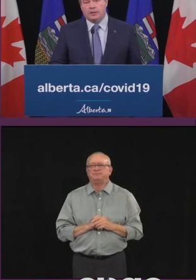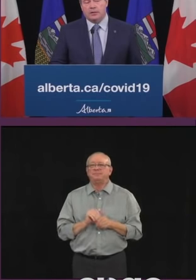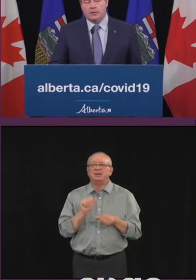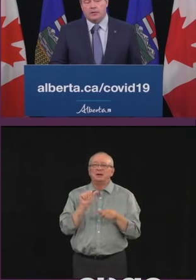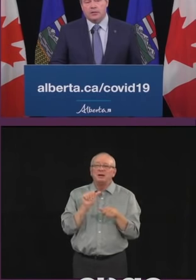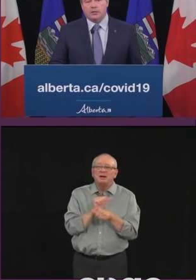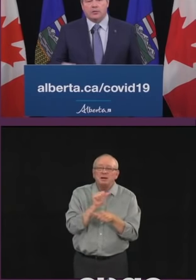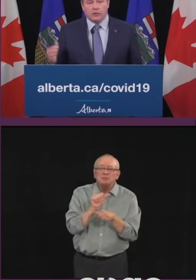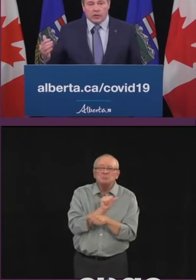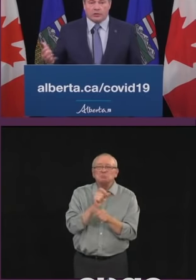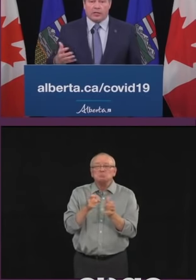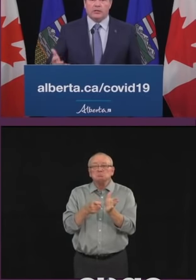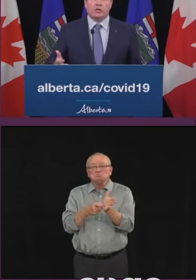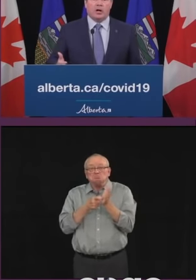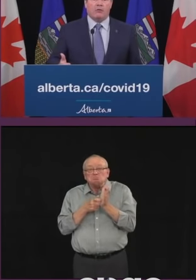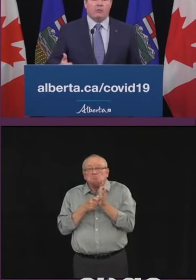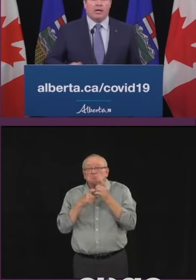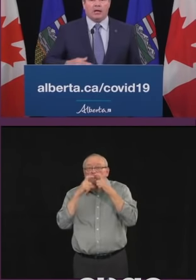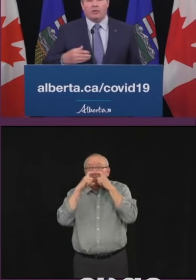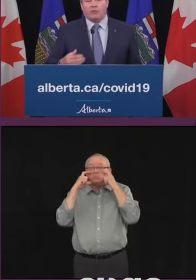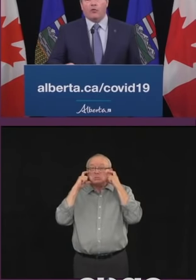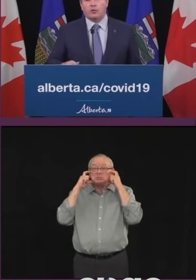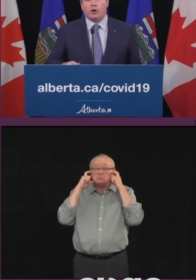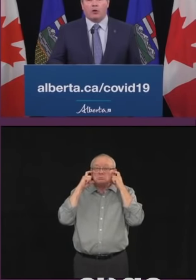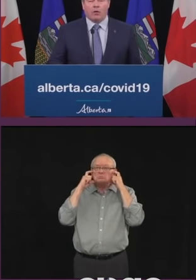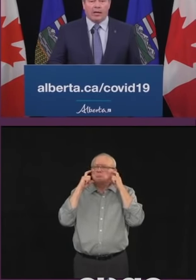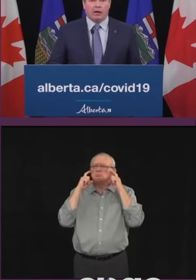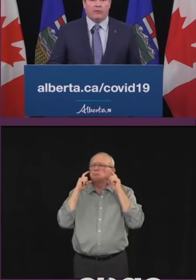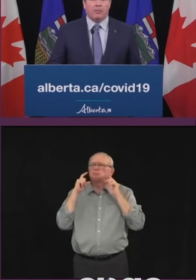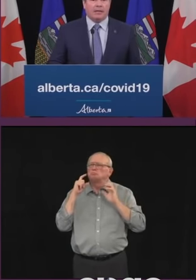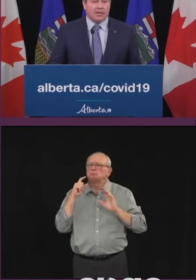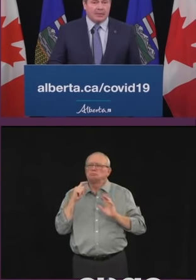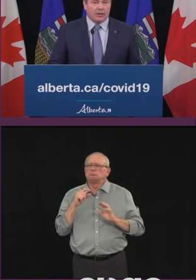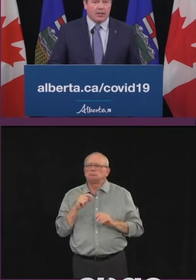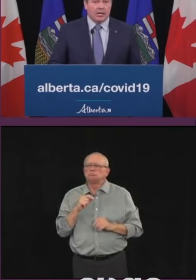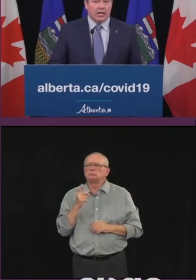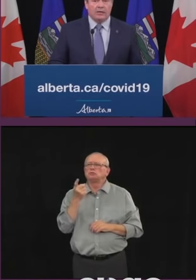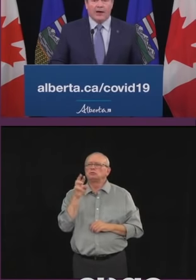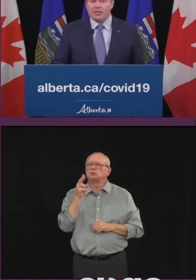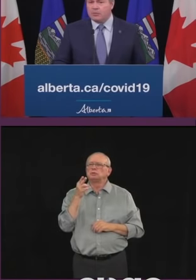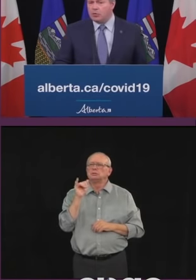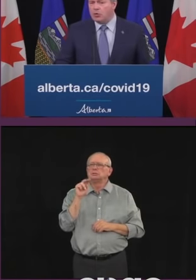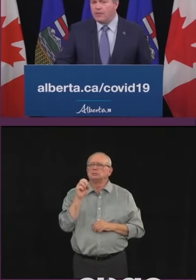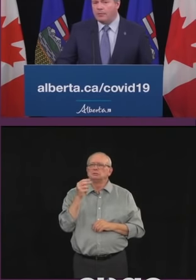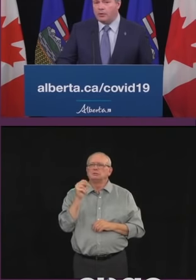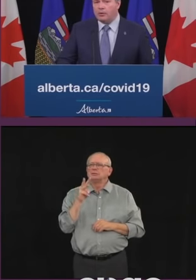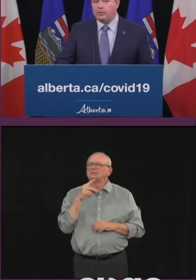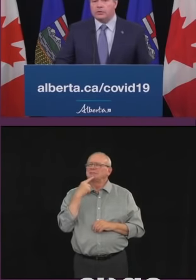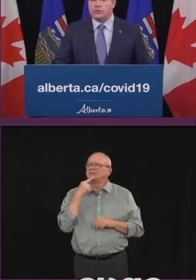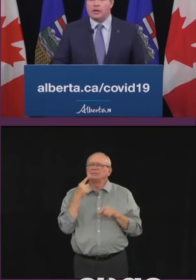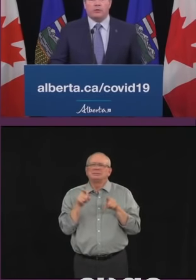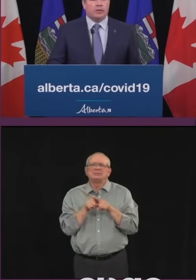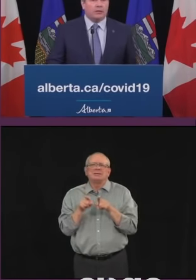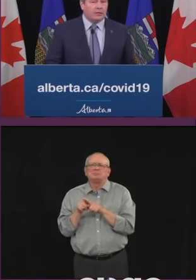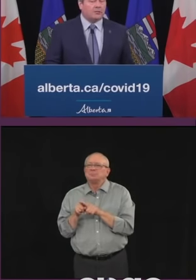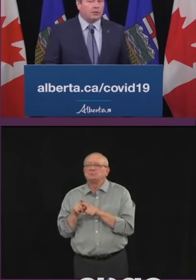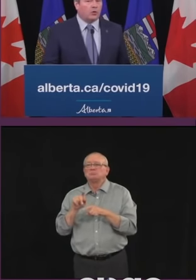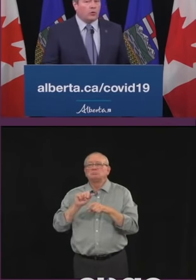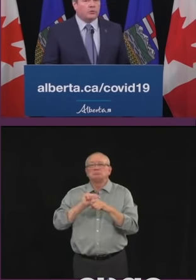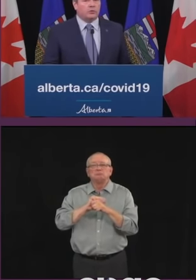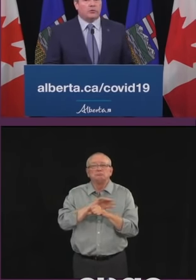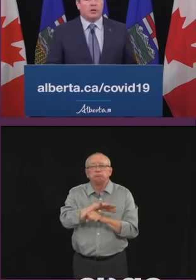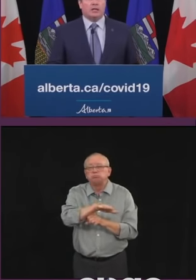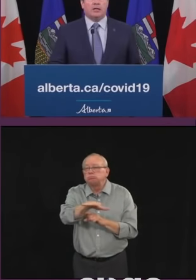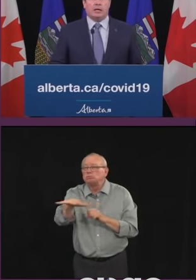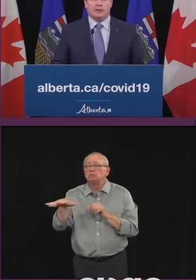mandatory. To quote Dr. Hinshaw, we can't enforce our way out of the pandemic and the vast majority of Albertans I don't think need to